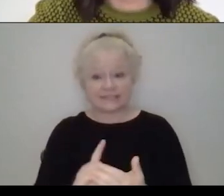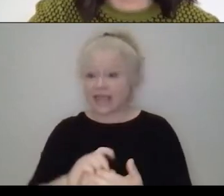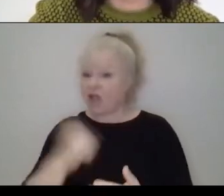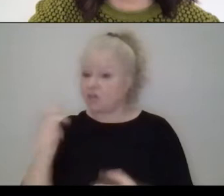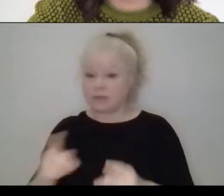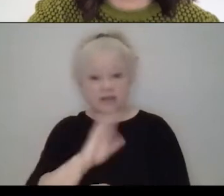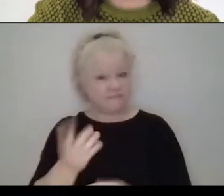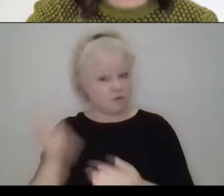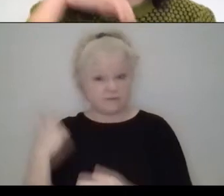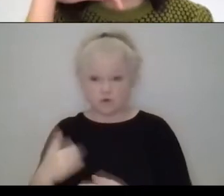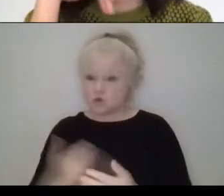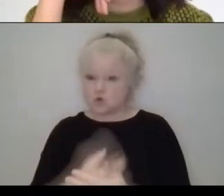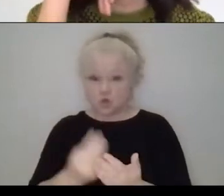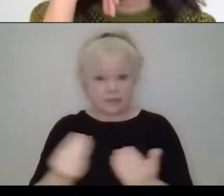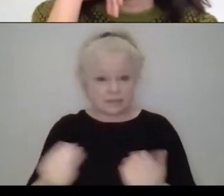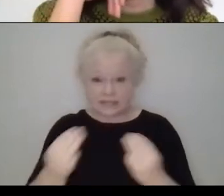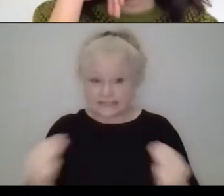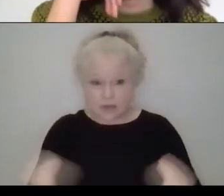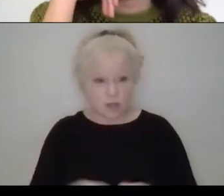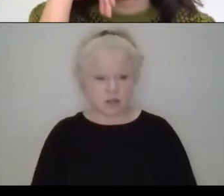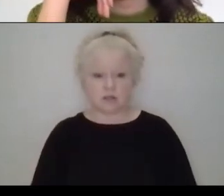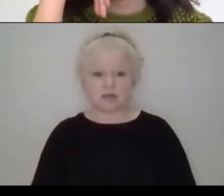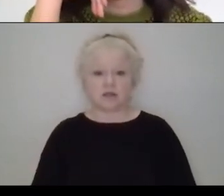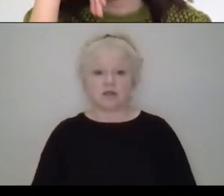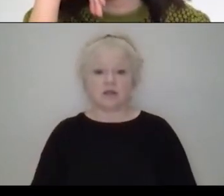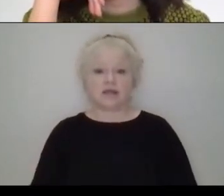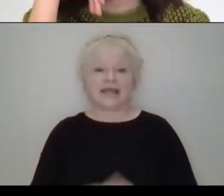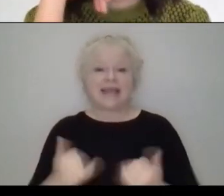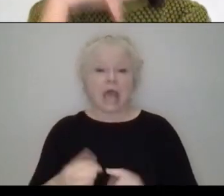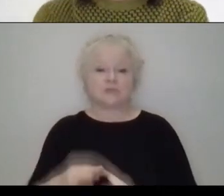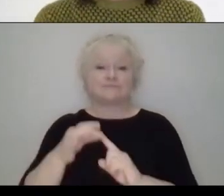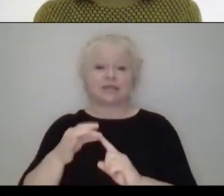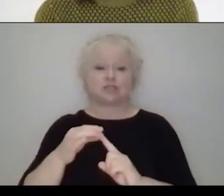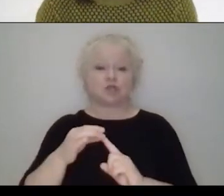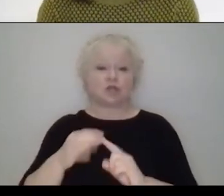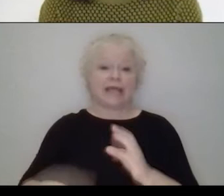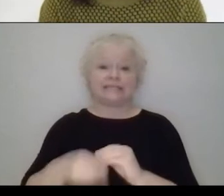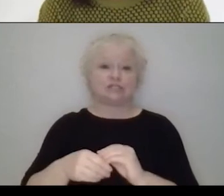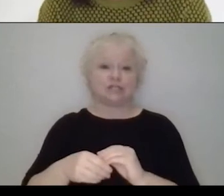before using new materials, and then you're doing collaborations and then special editions. Oh my God, Marisol.